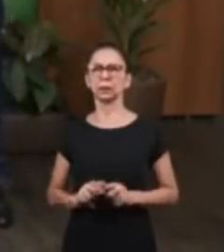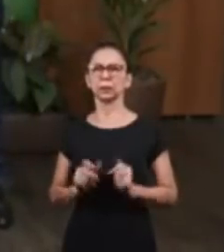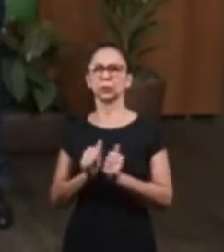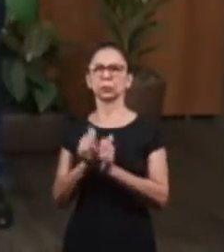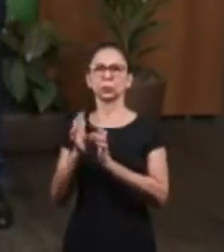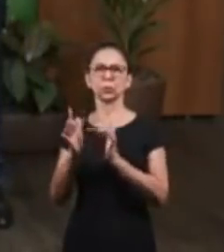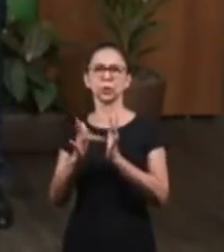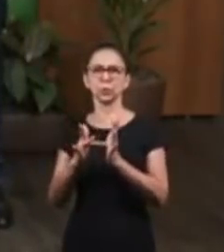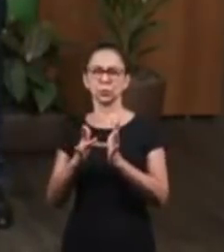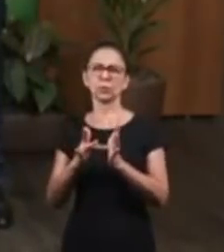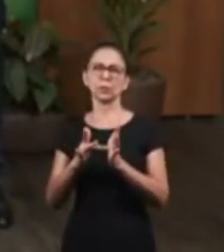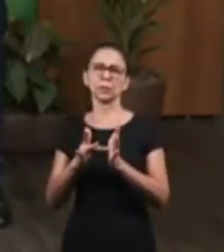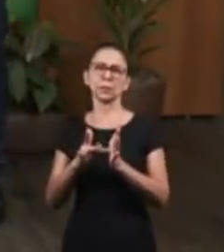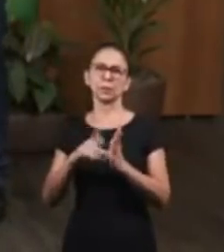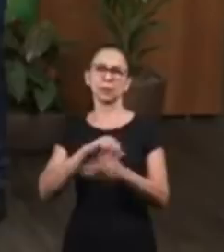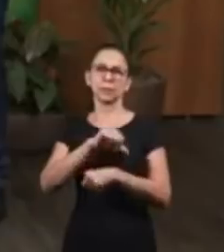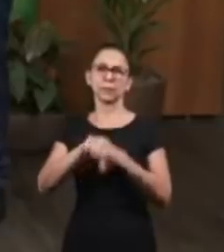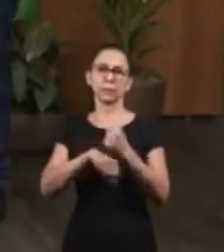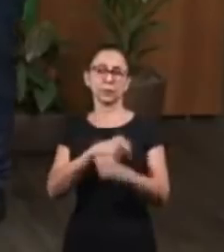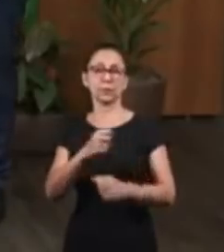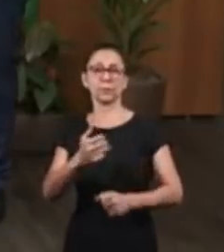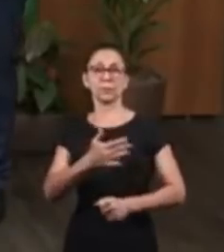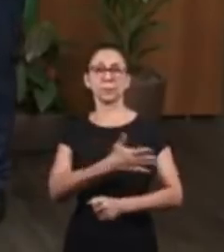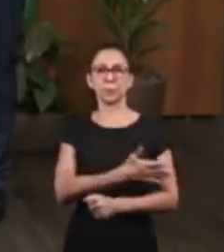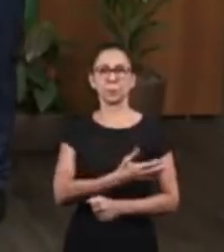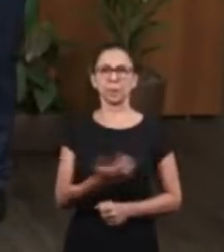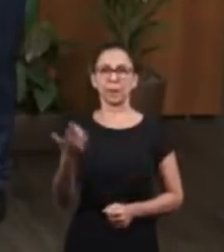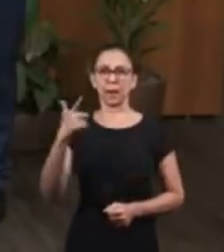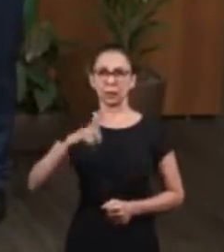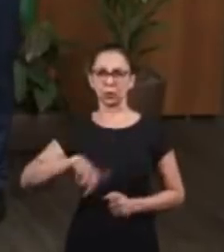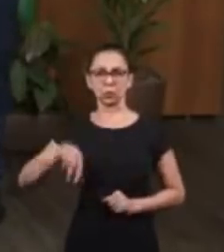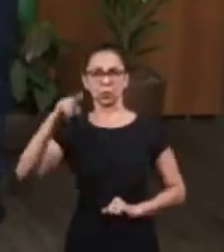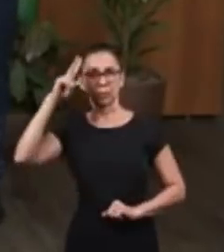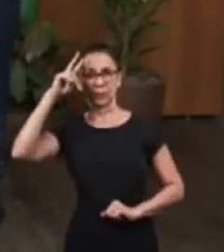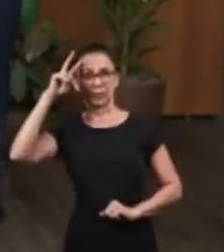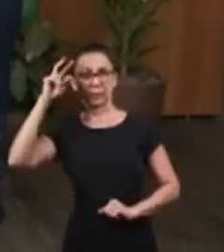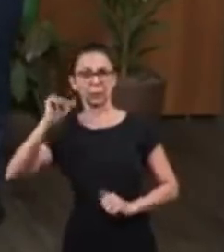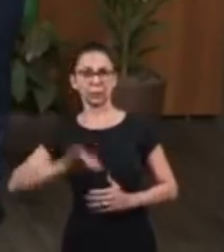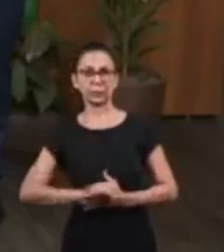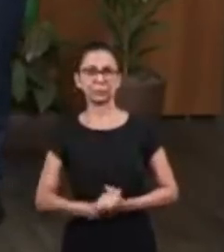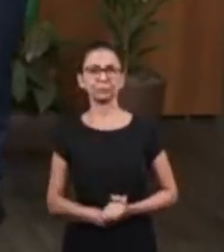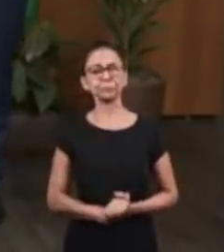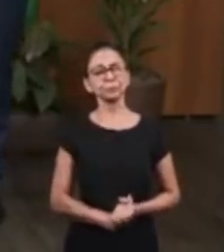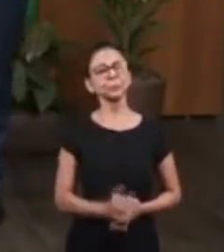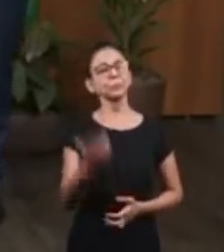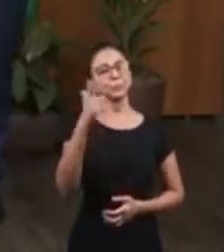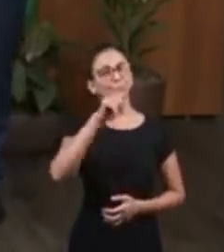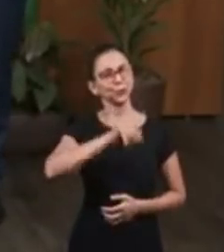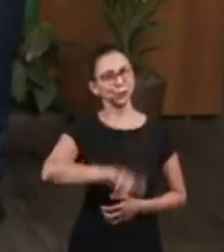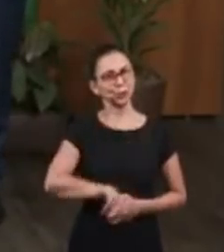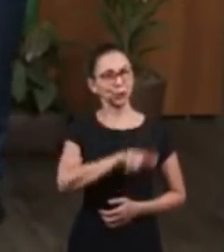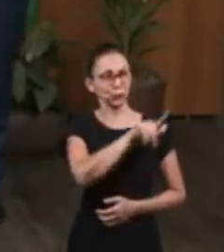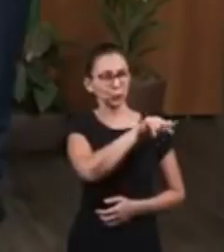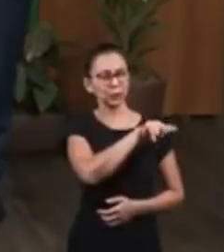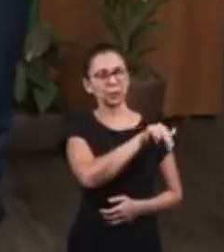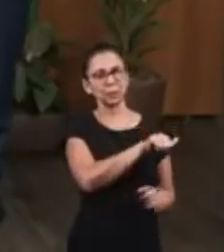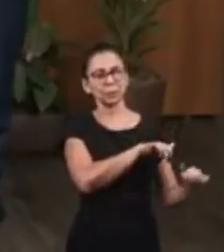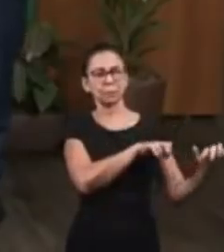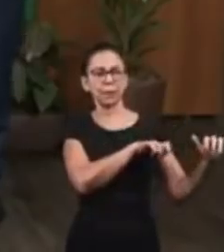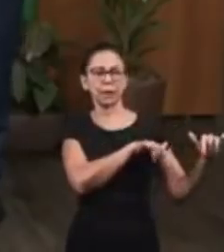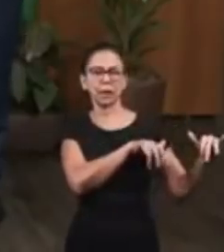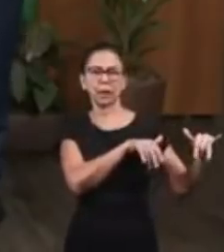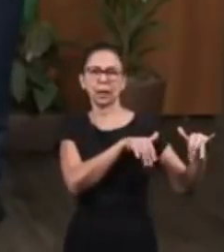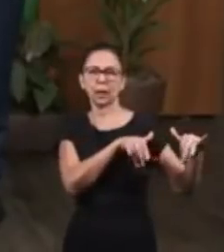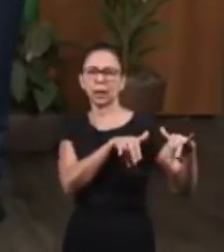life, a new life in Jesus. Joseph's brothers then arrived at Joseph's presence a second